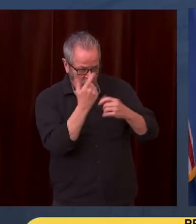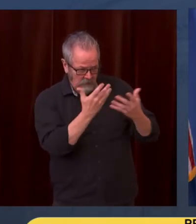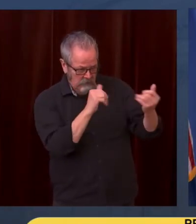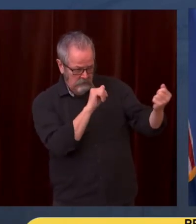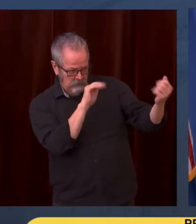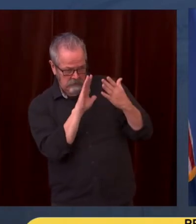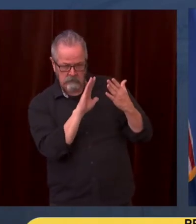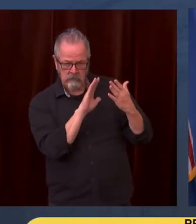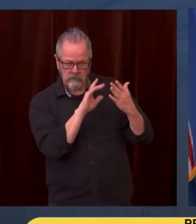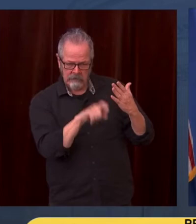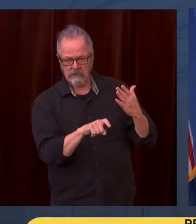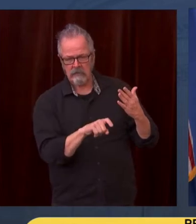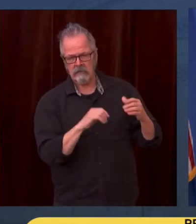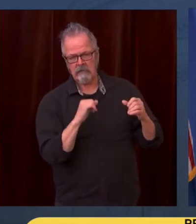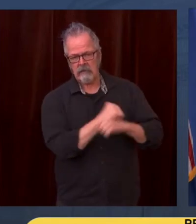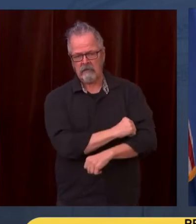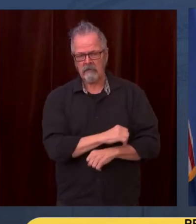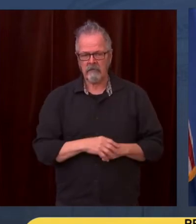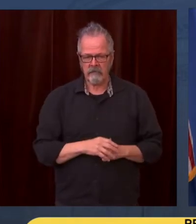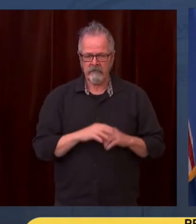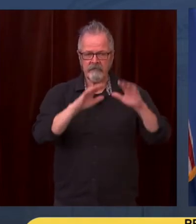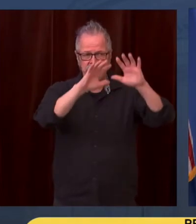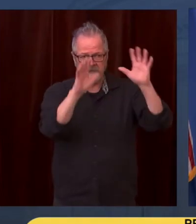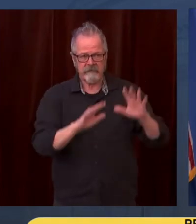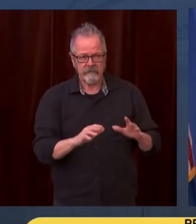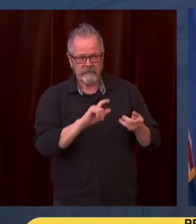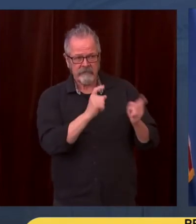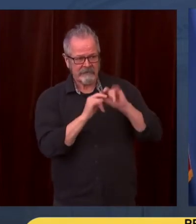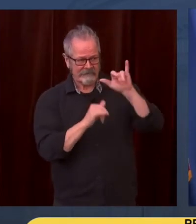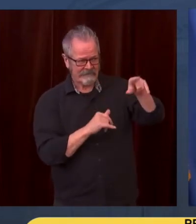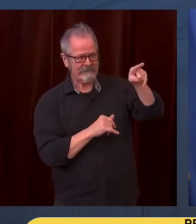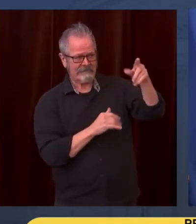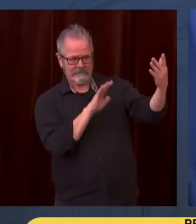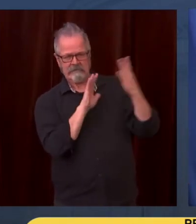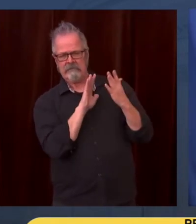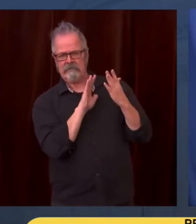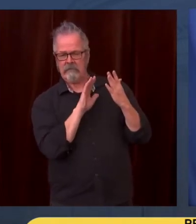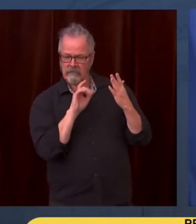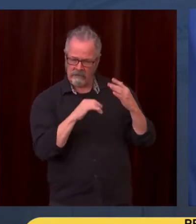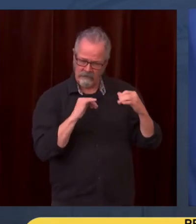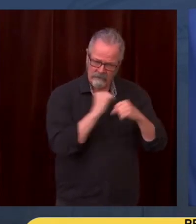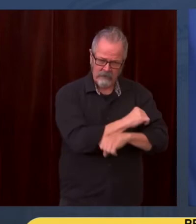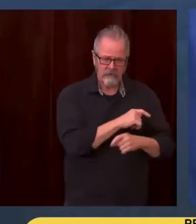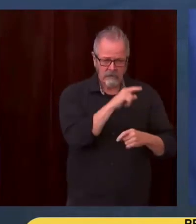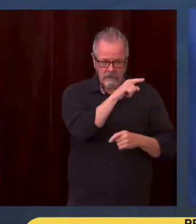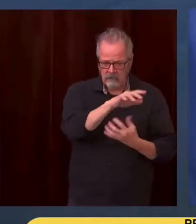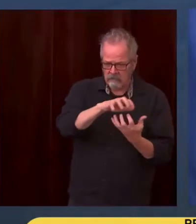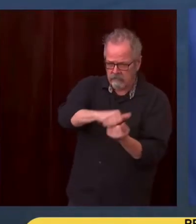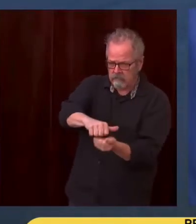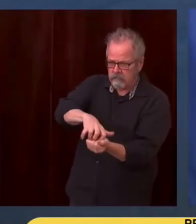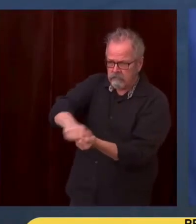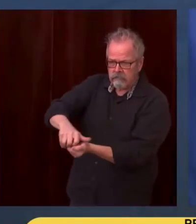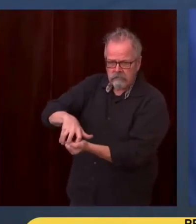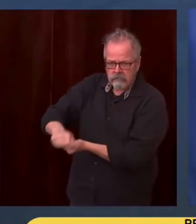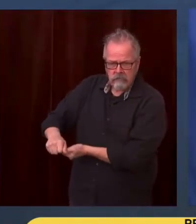destroying our seafood industry. So I will be presenting some proposals. I hope the legislature will act on them